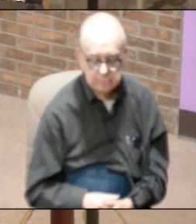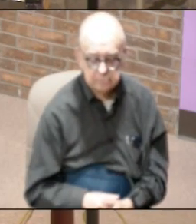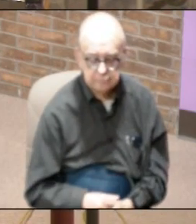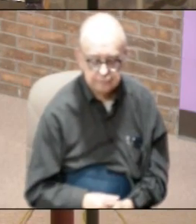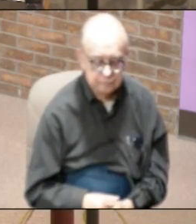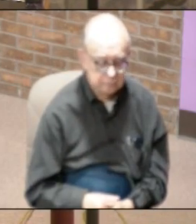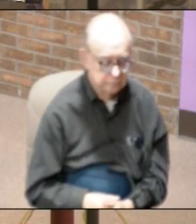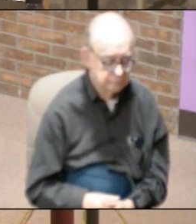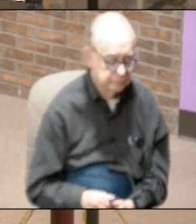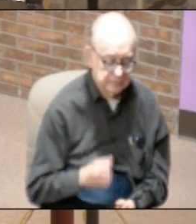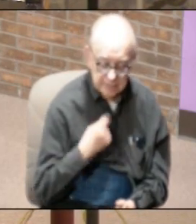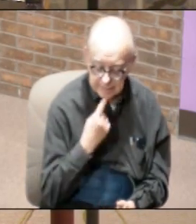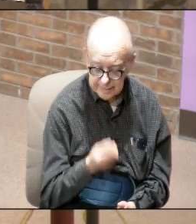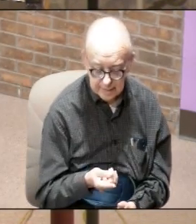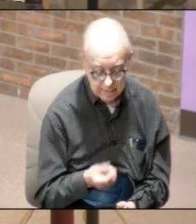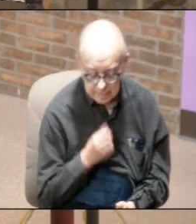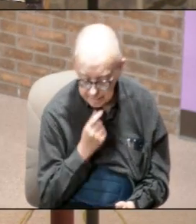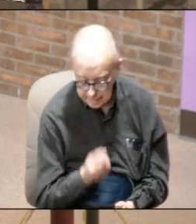he didn't say